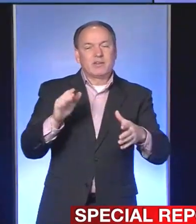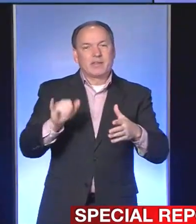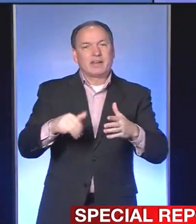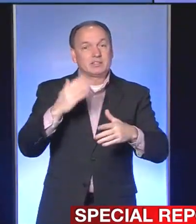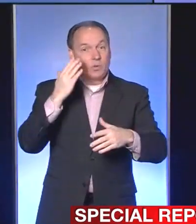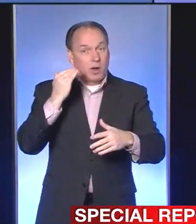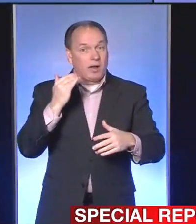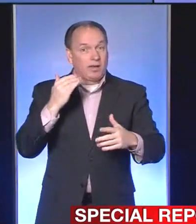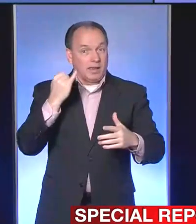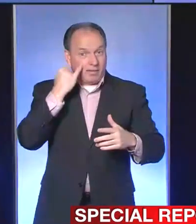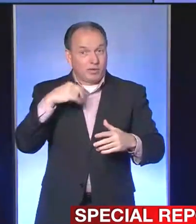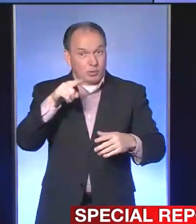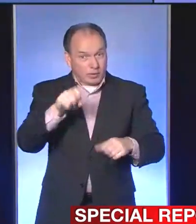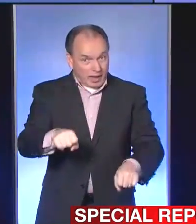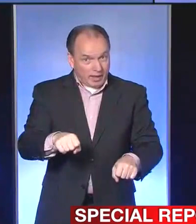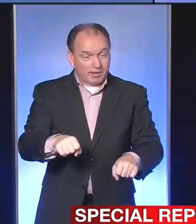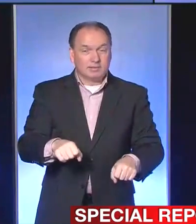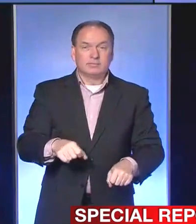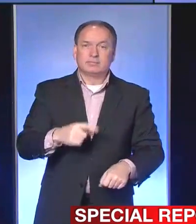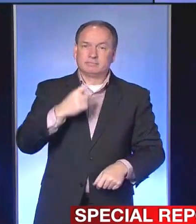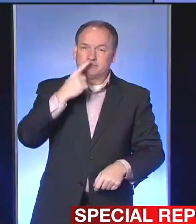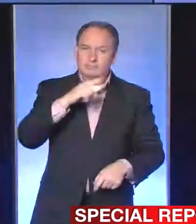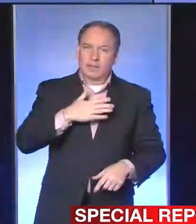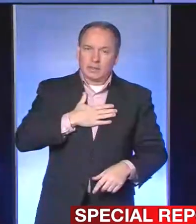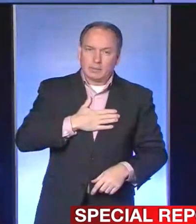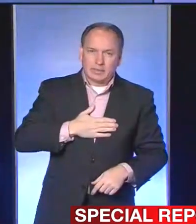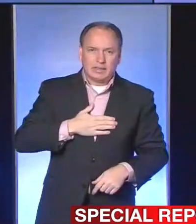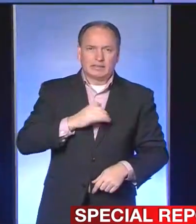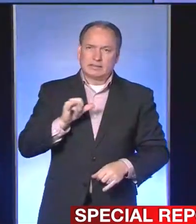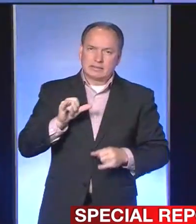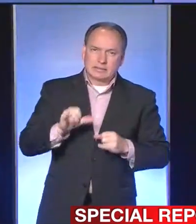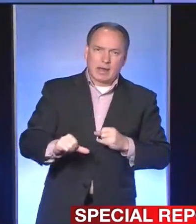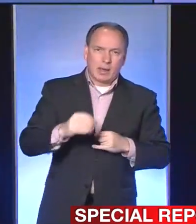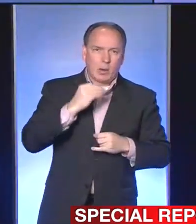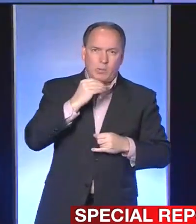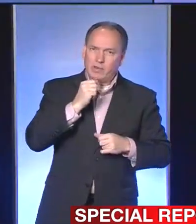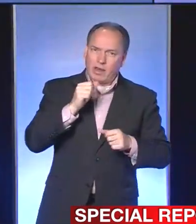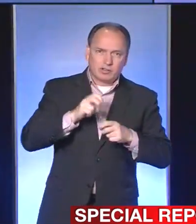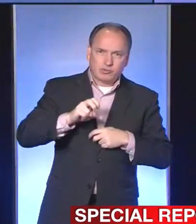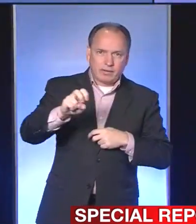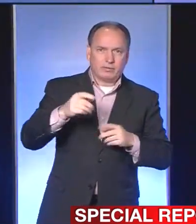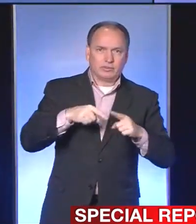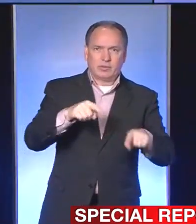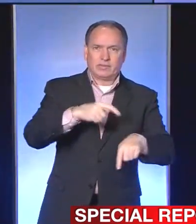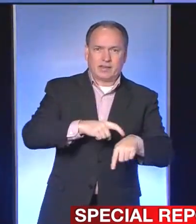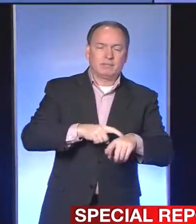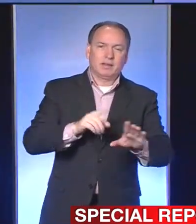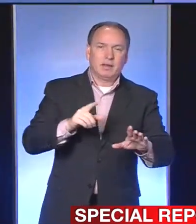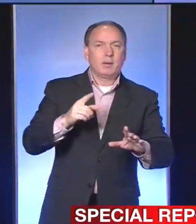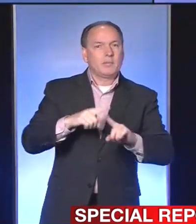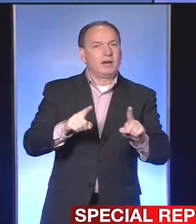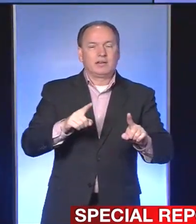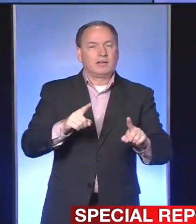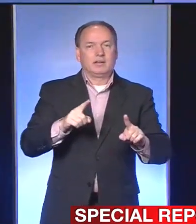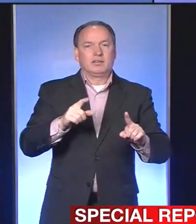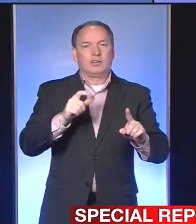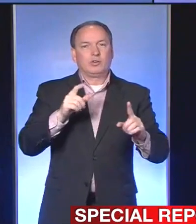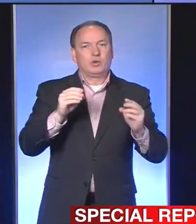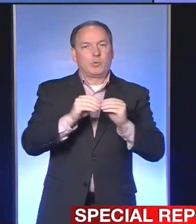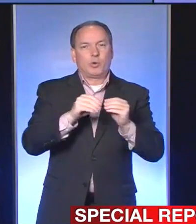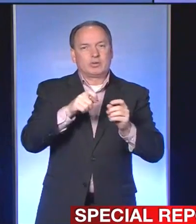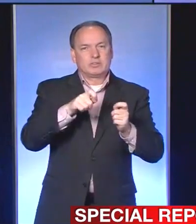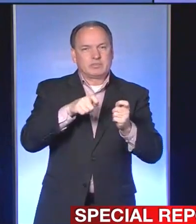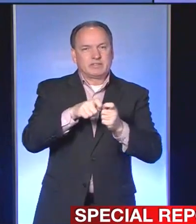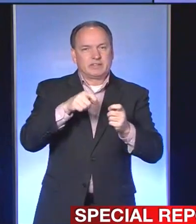why, if you can, we ask you to not travel during this time. And so I don't, but I don't have any further specific